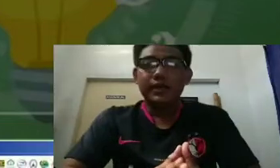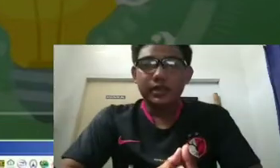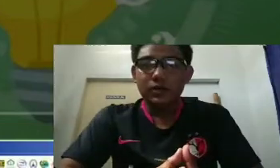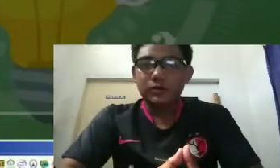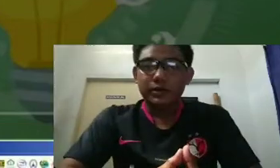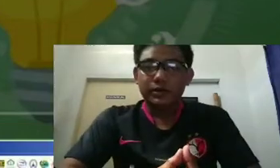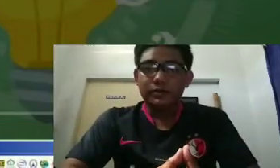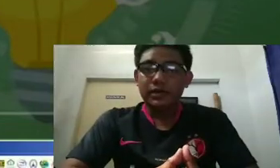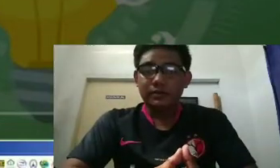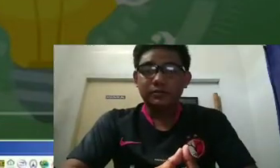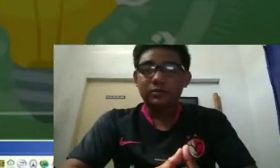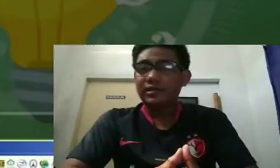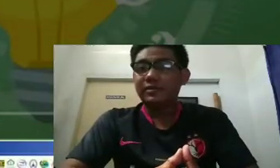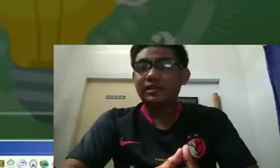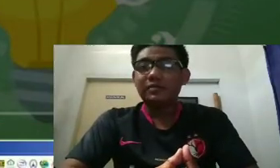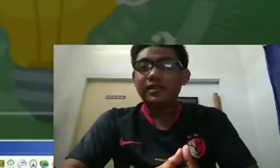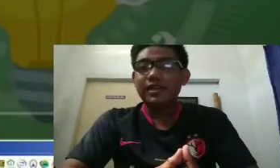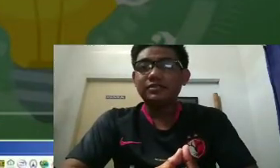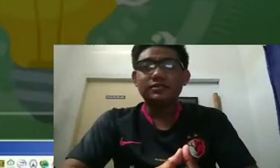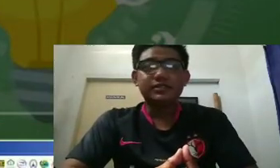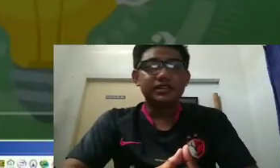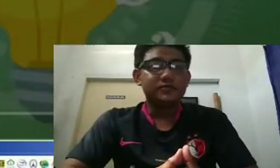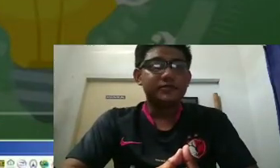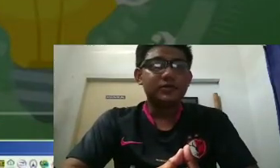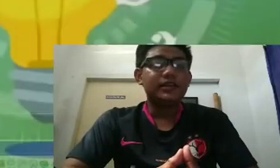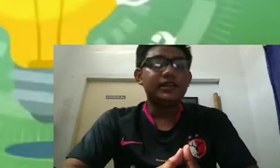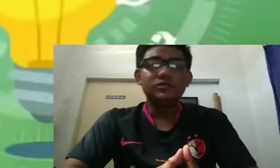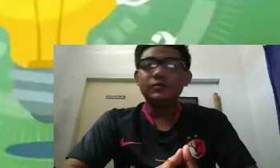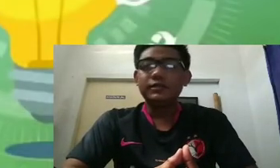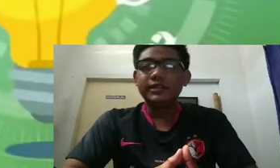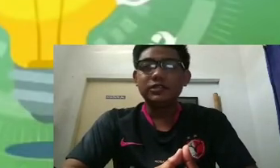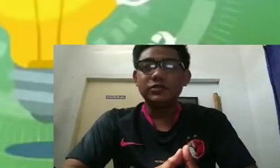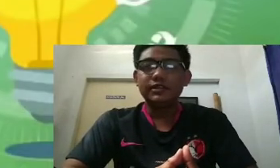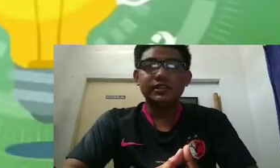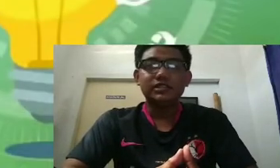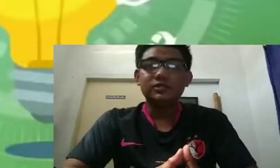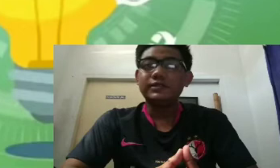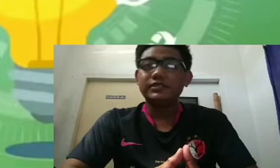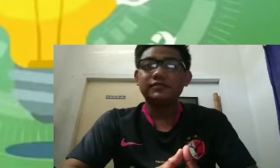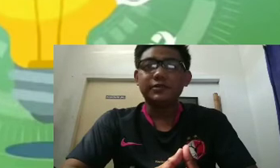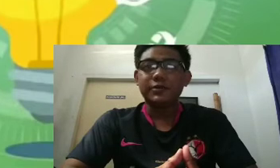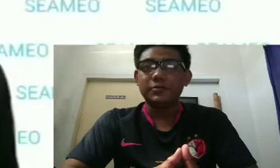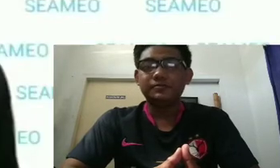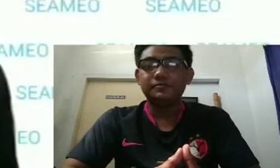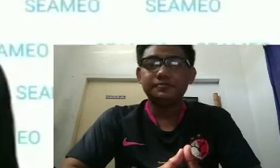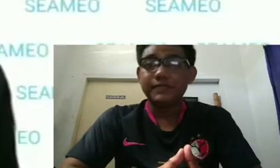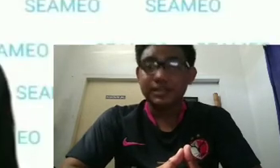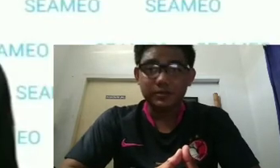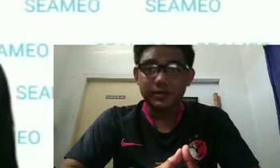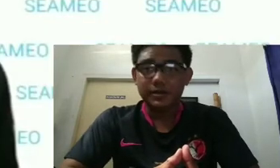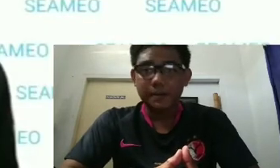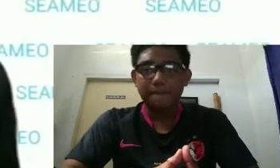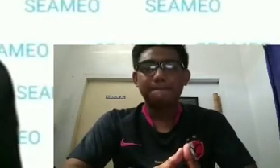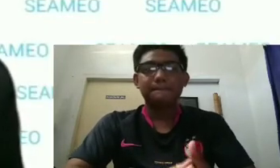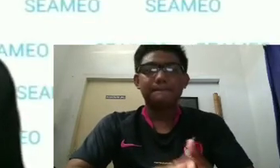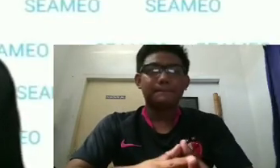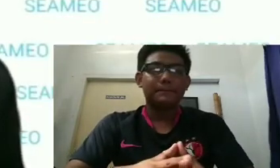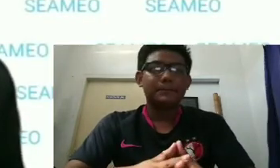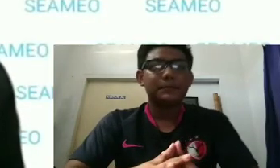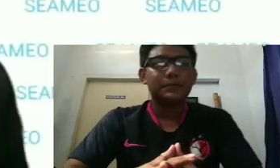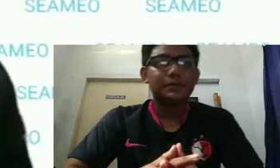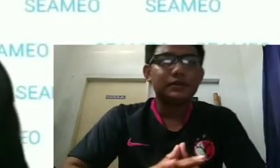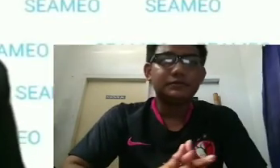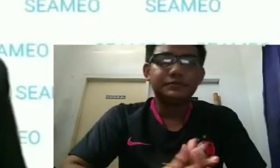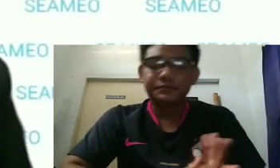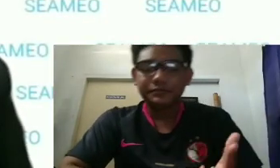Okay, good morning. My name is Pugura Katama and today in this video I'd like to please send you an introvert to you. A very good morning to all of you.